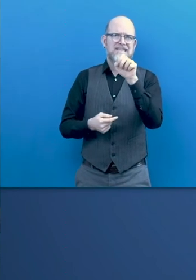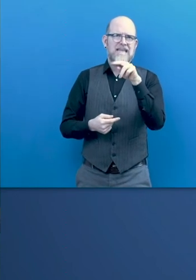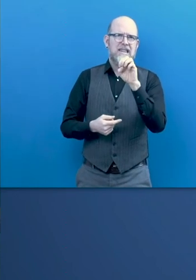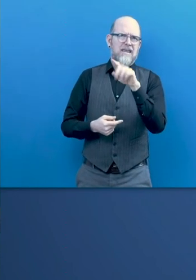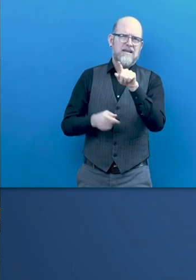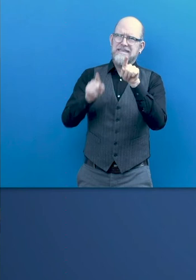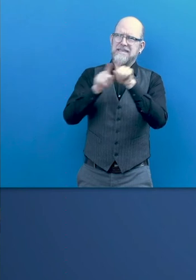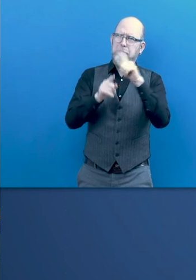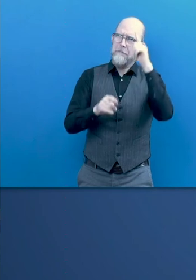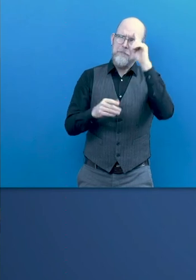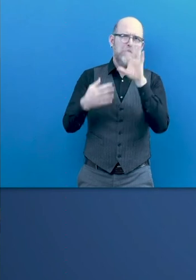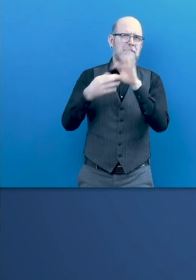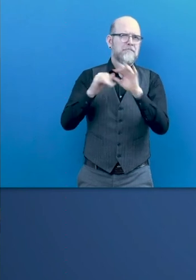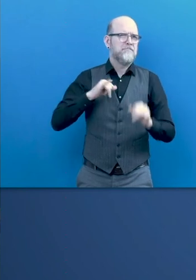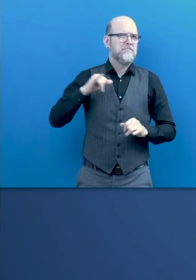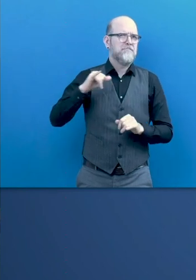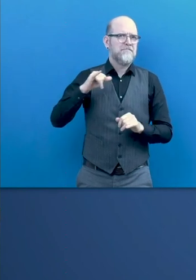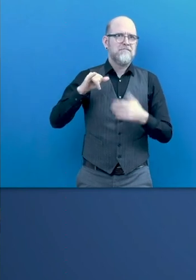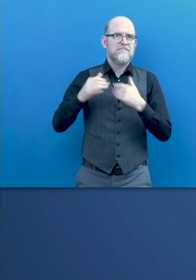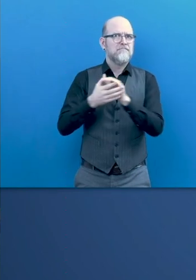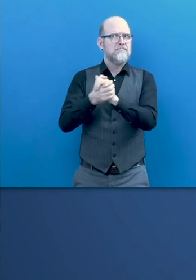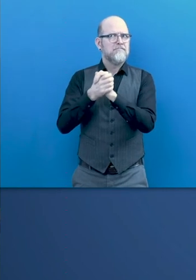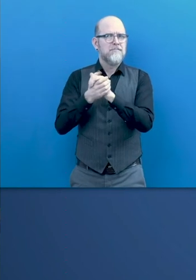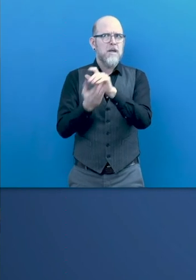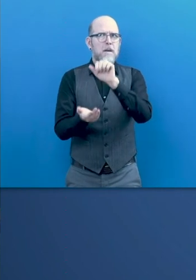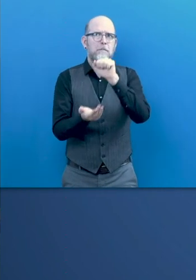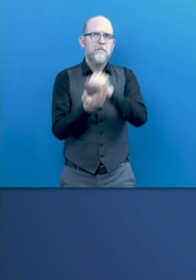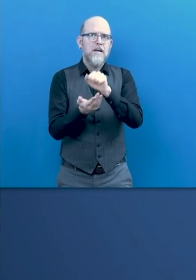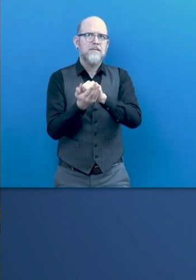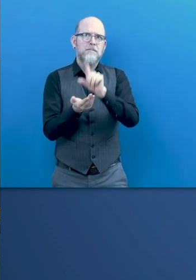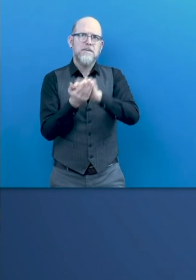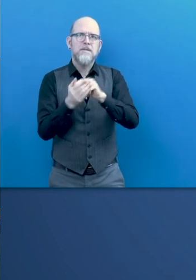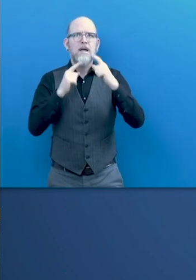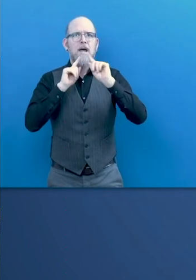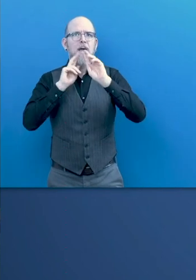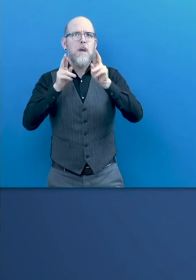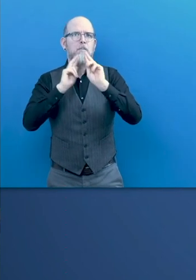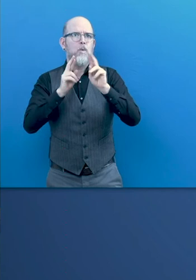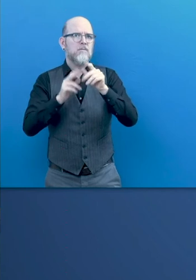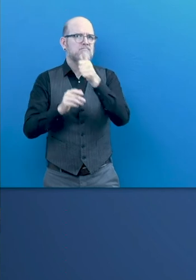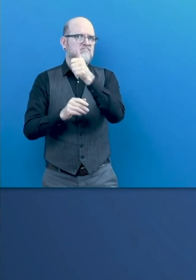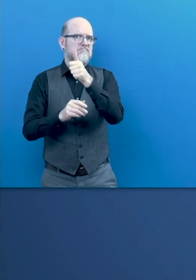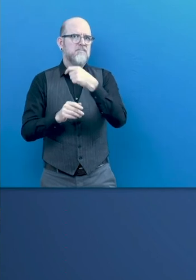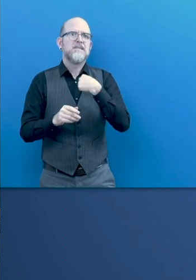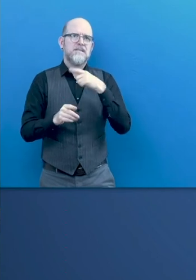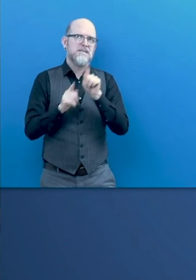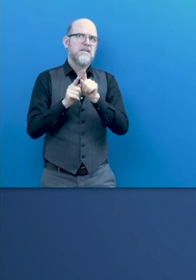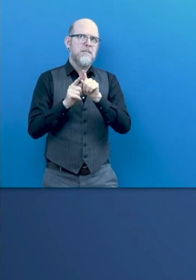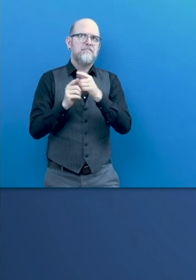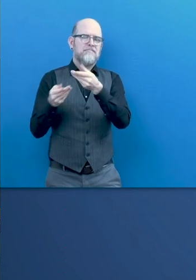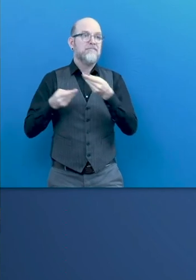report and thank you for the invitation today to discuss it. The big added value I see is the timeliness